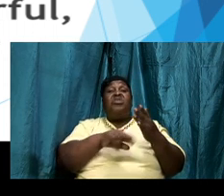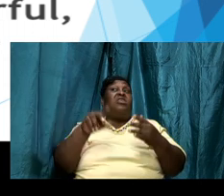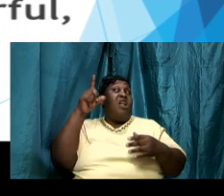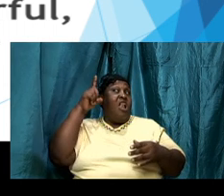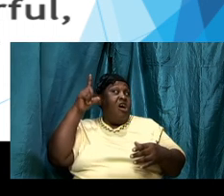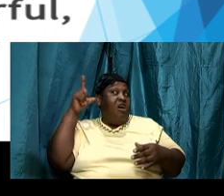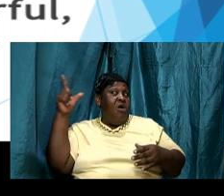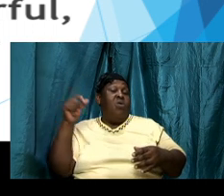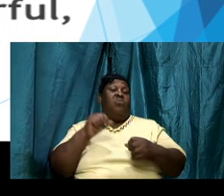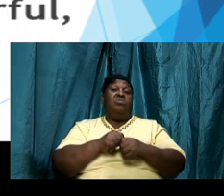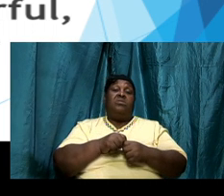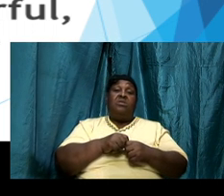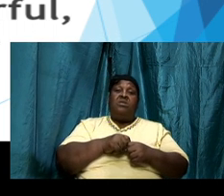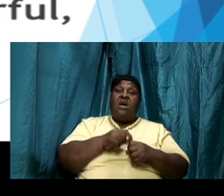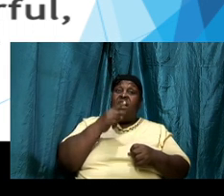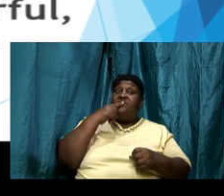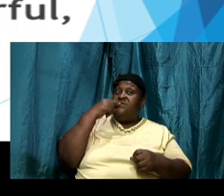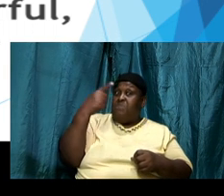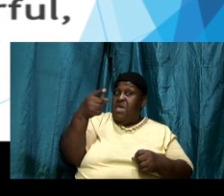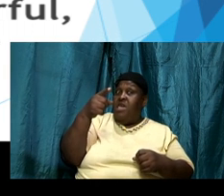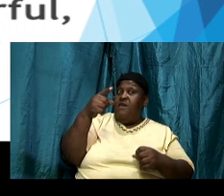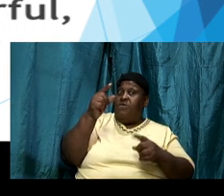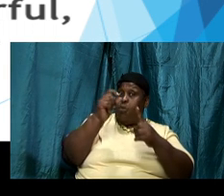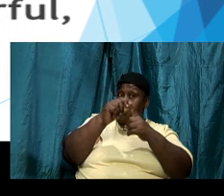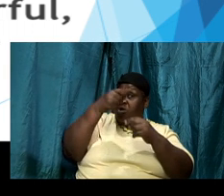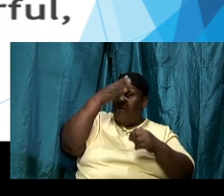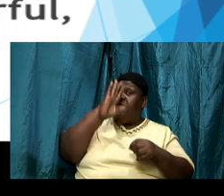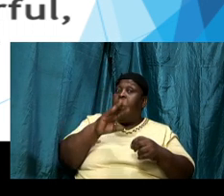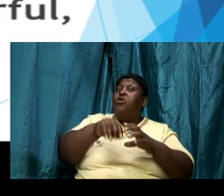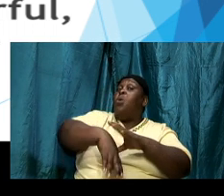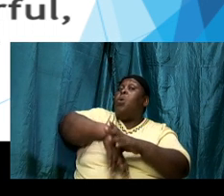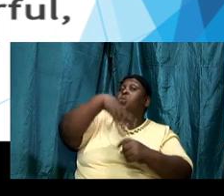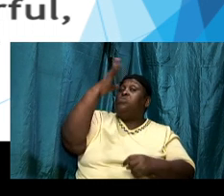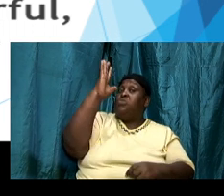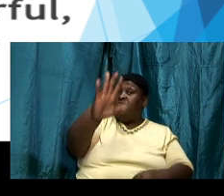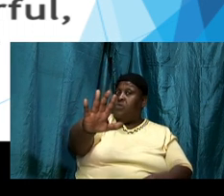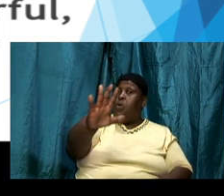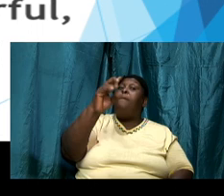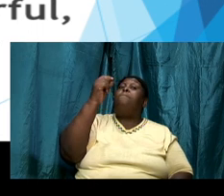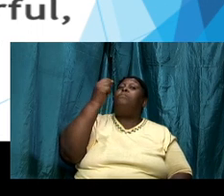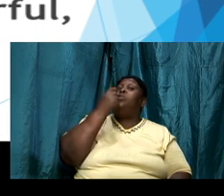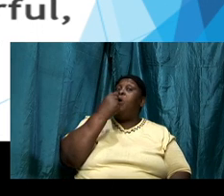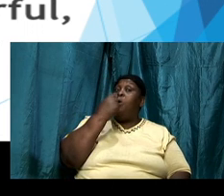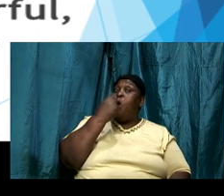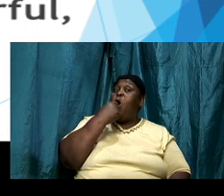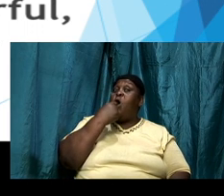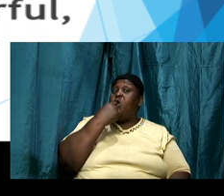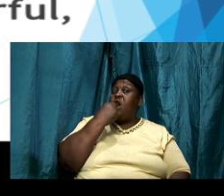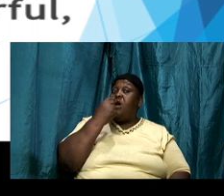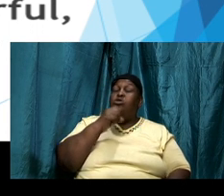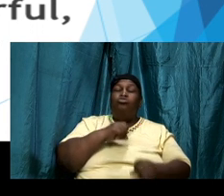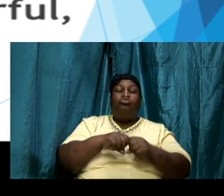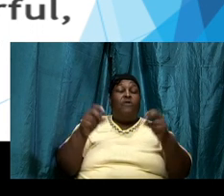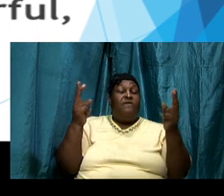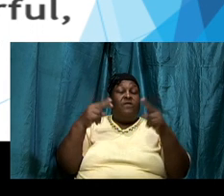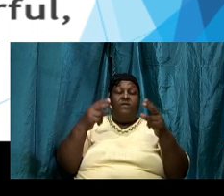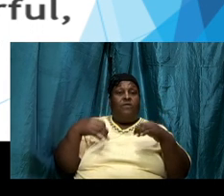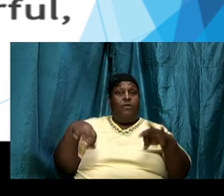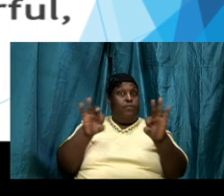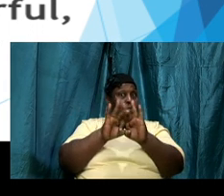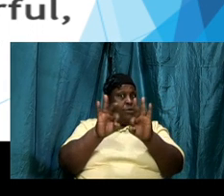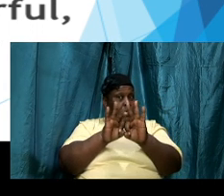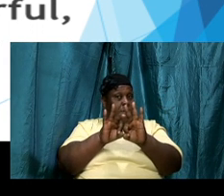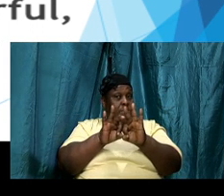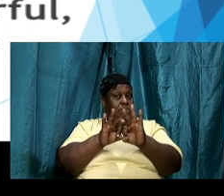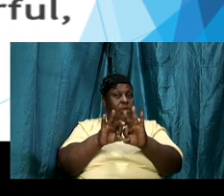speak the word it is so very very very important and so I took the